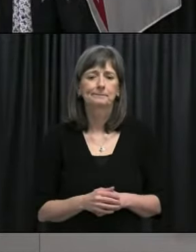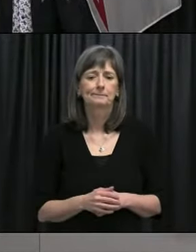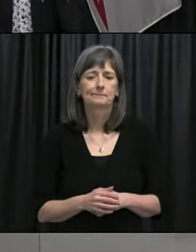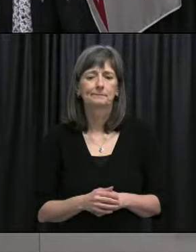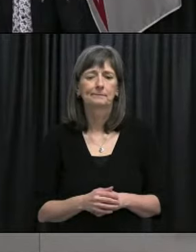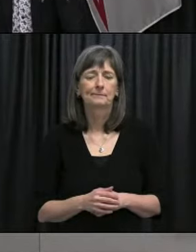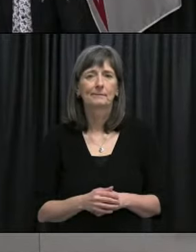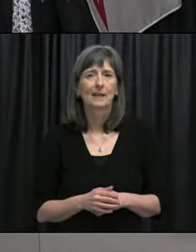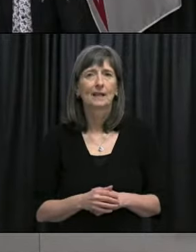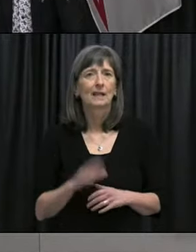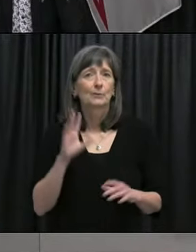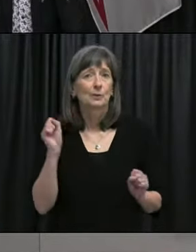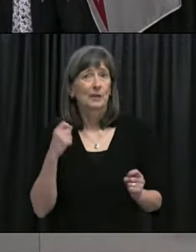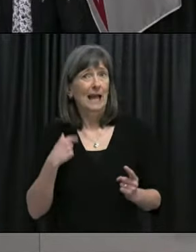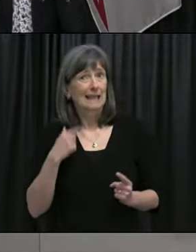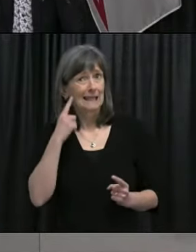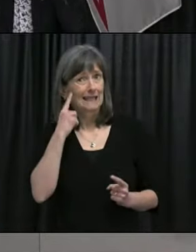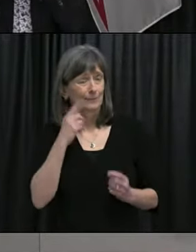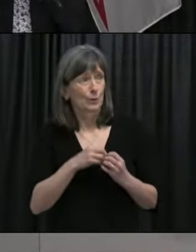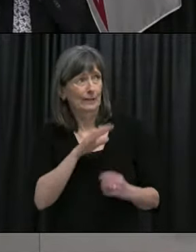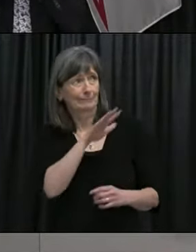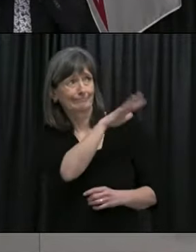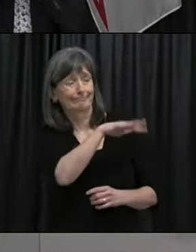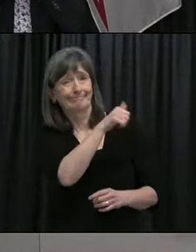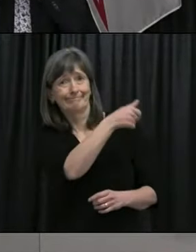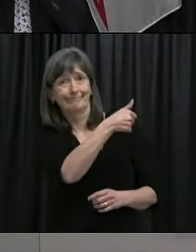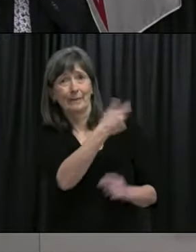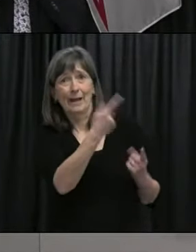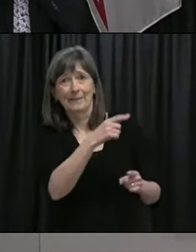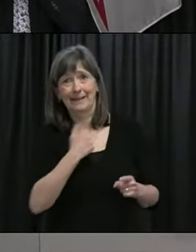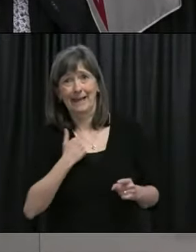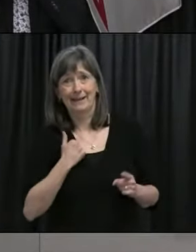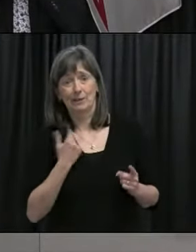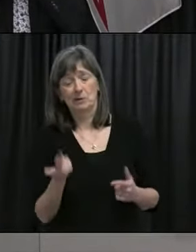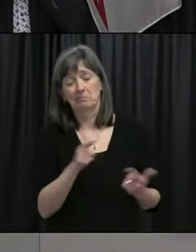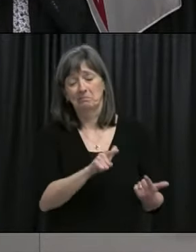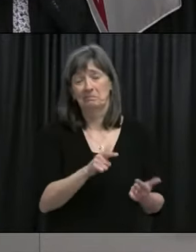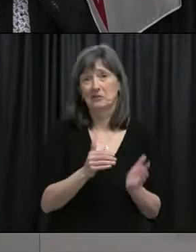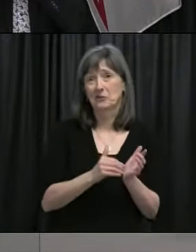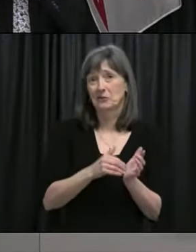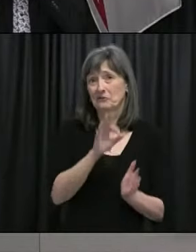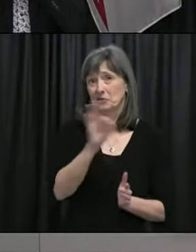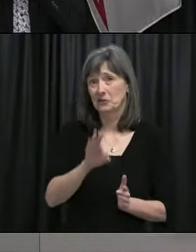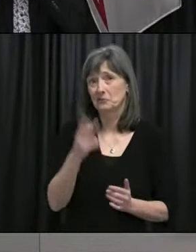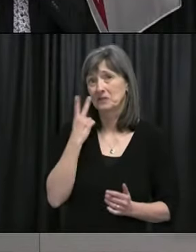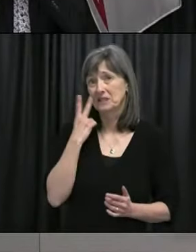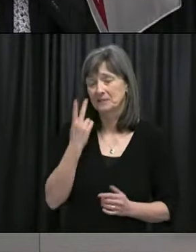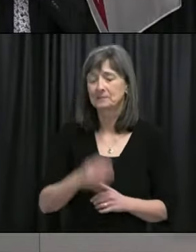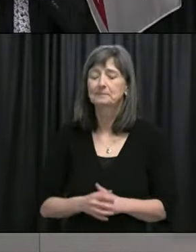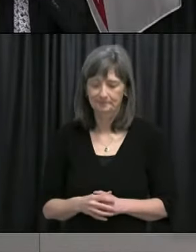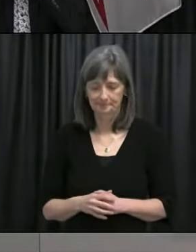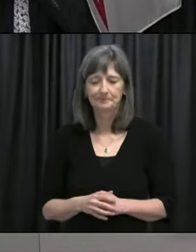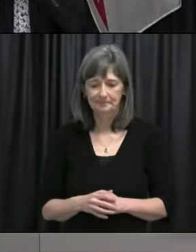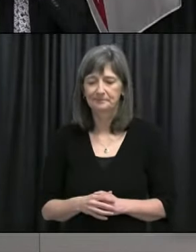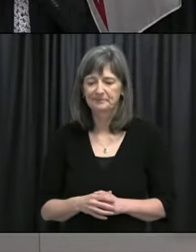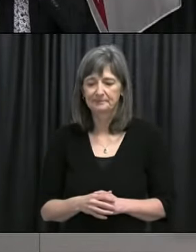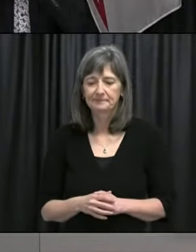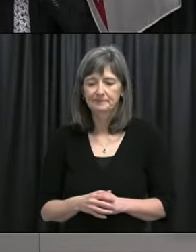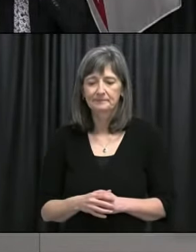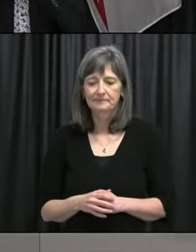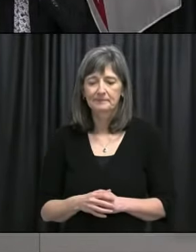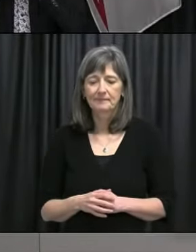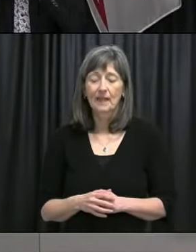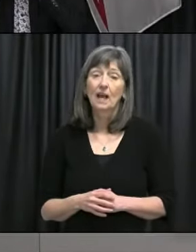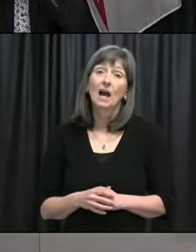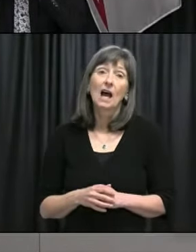I think it's rather the later, but I'll pass it over to the latter, sorry. Yeah. Pass it over to Dr. Fitzgerald. So I think certainly, I mean,